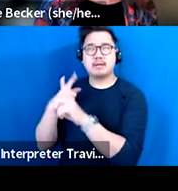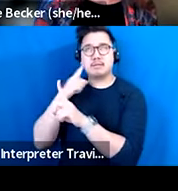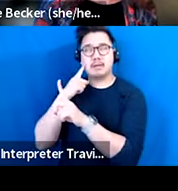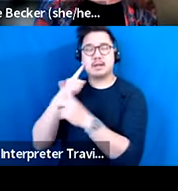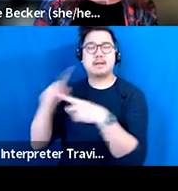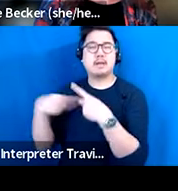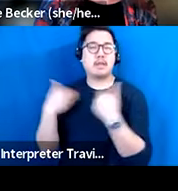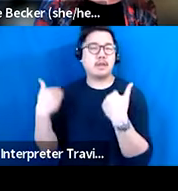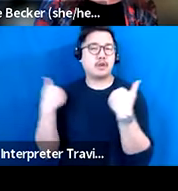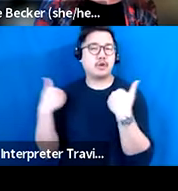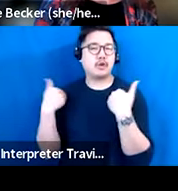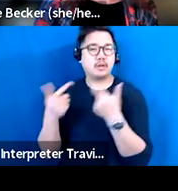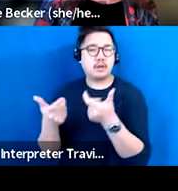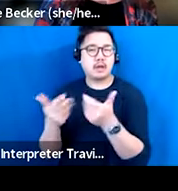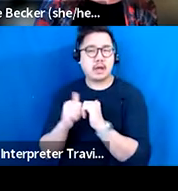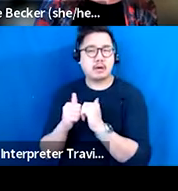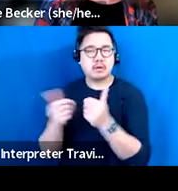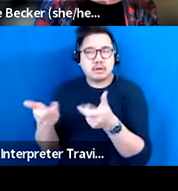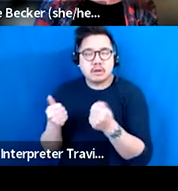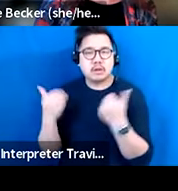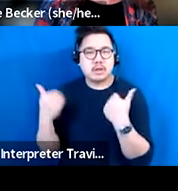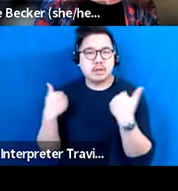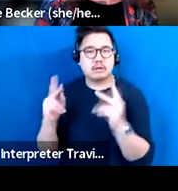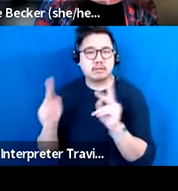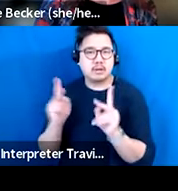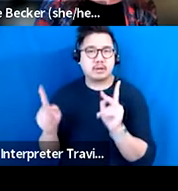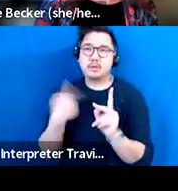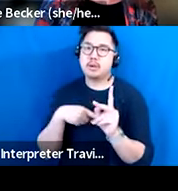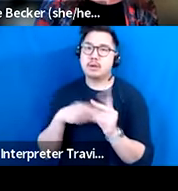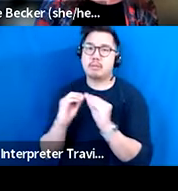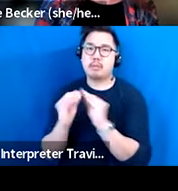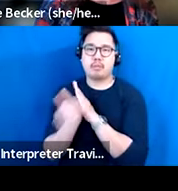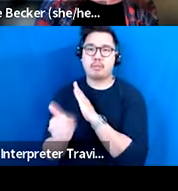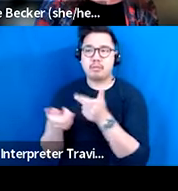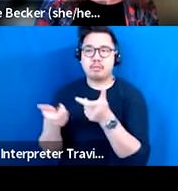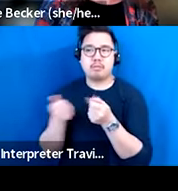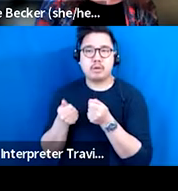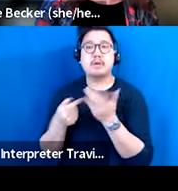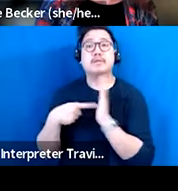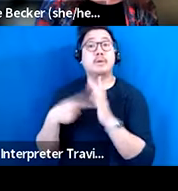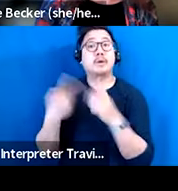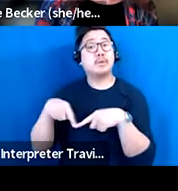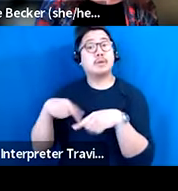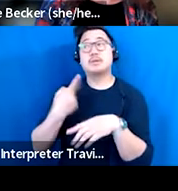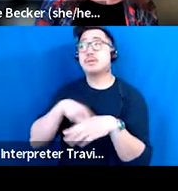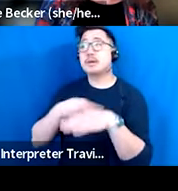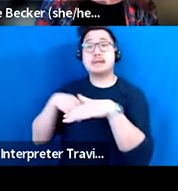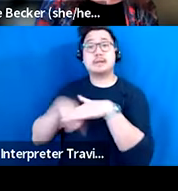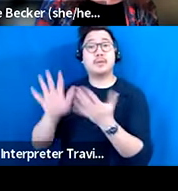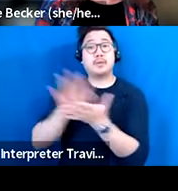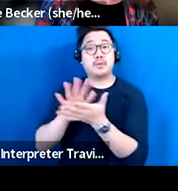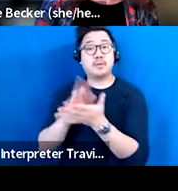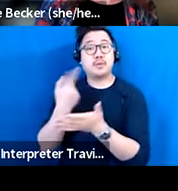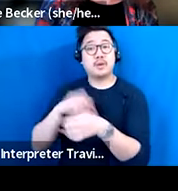we are better at right now. And we are also doing more community engagement. But you know, we go into schools and create residencies with the